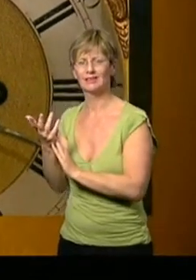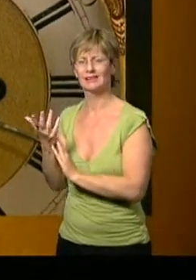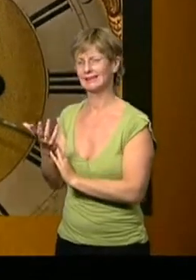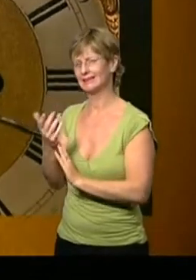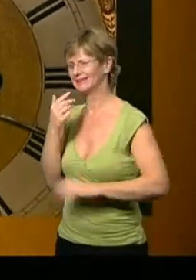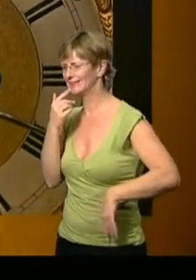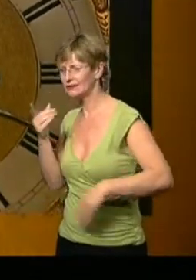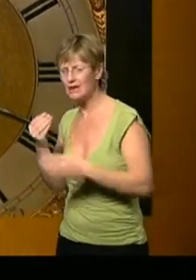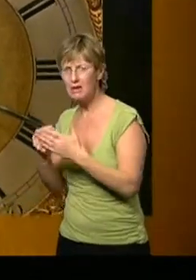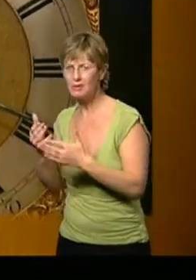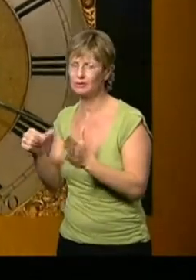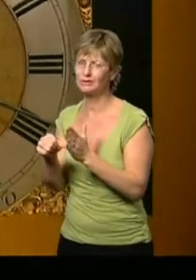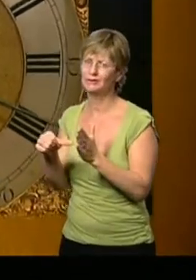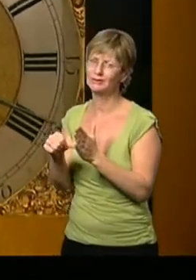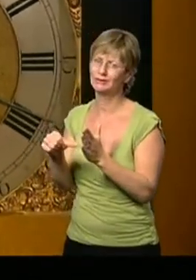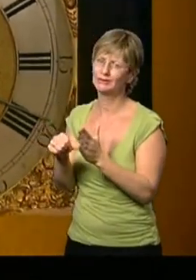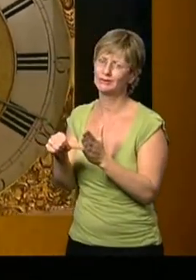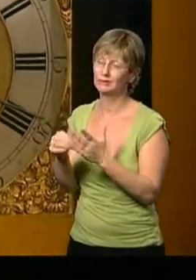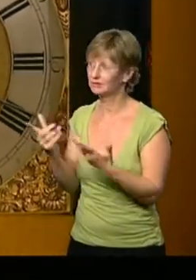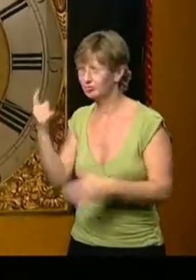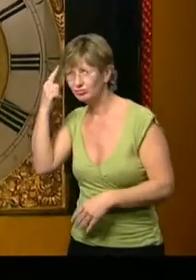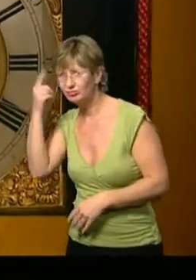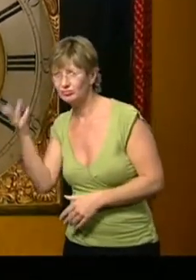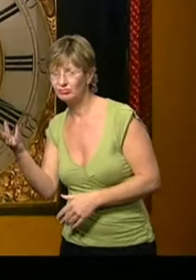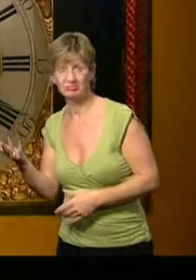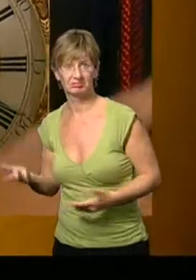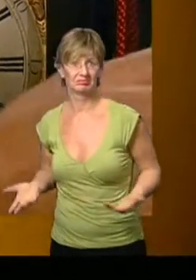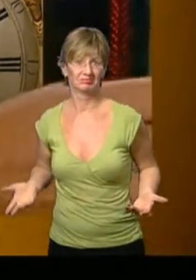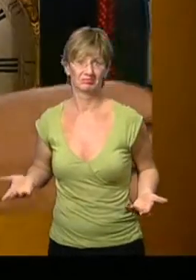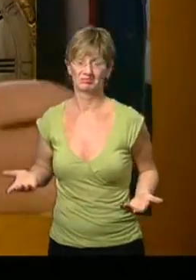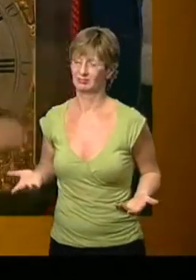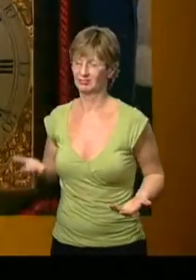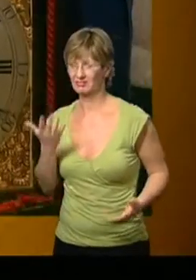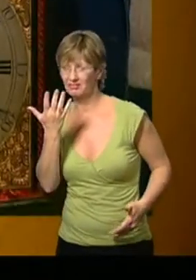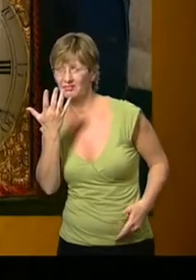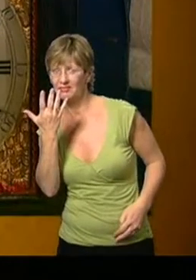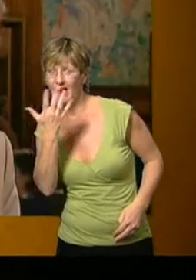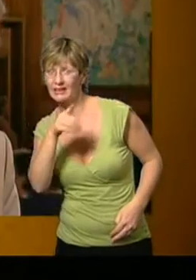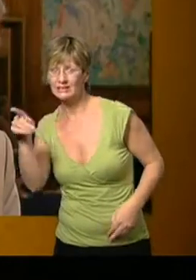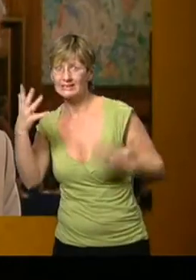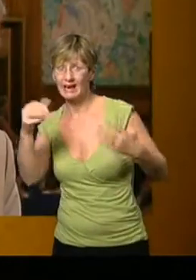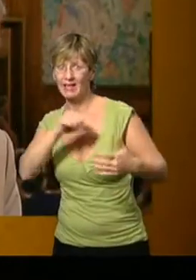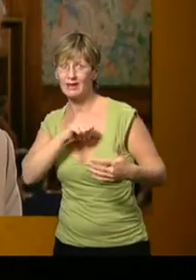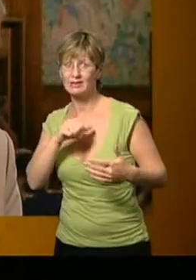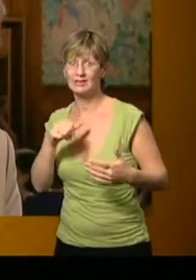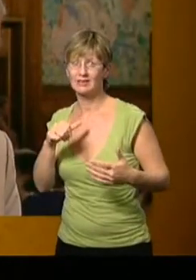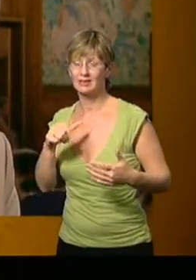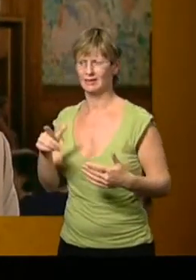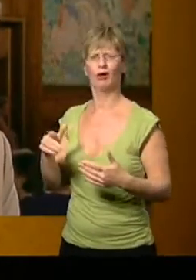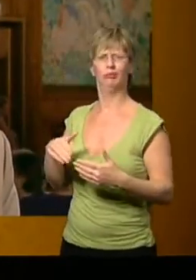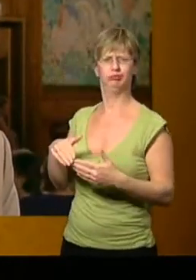Now, it's quite a difficult one to value. Is it? Hmm. Hmm. Any thoughts? Not really. Between £5,000 and £10,000.